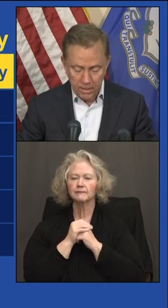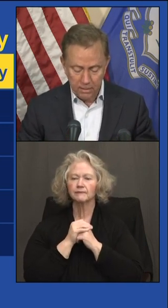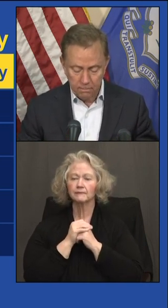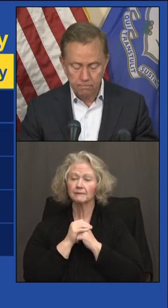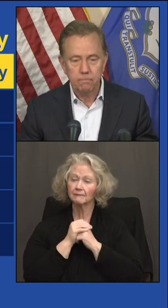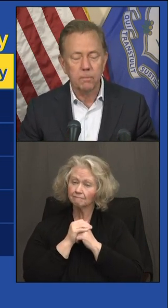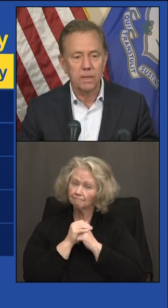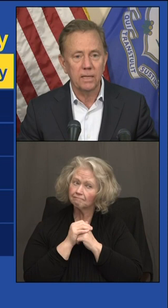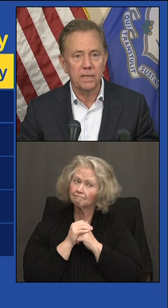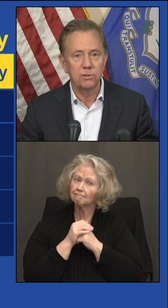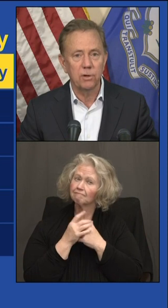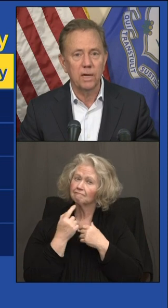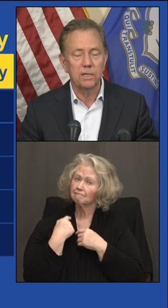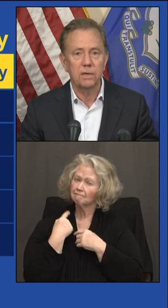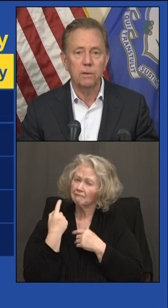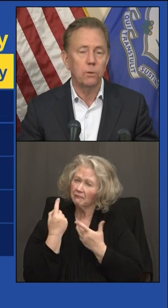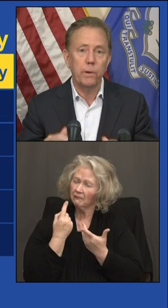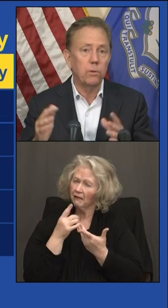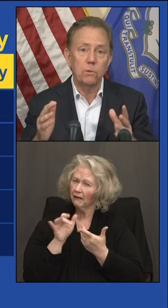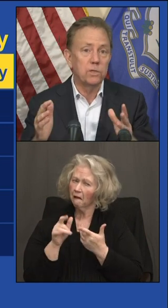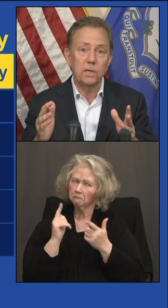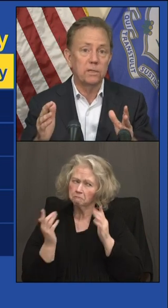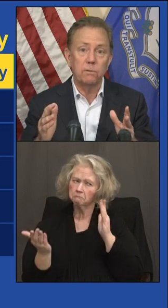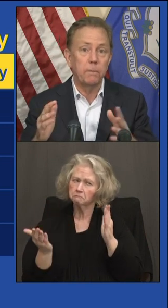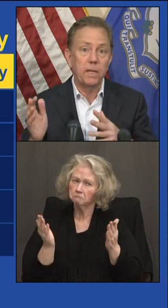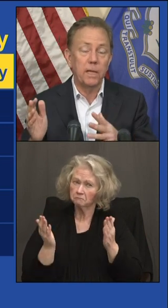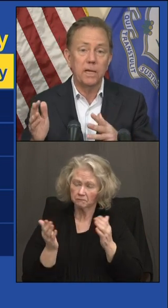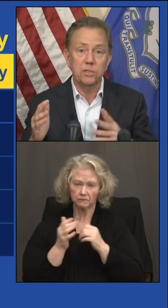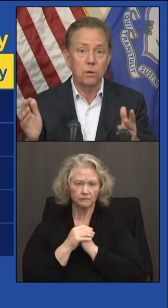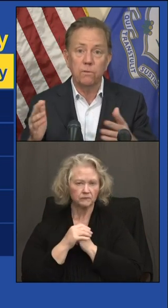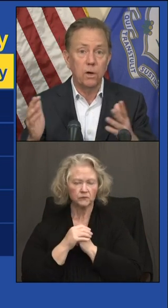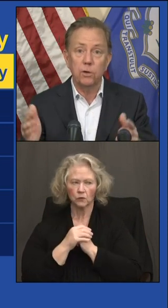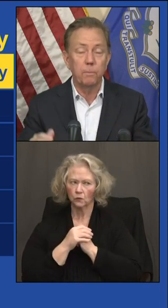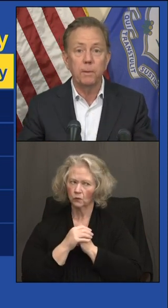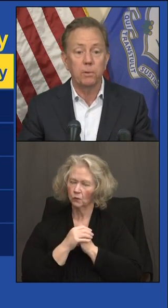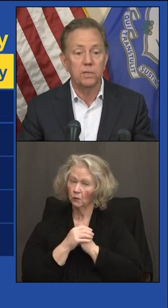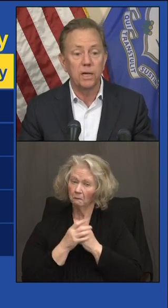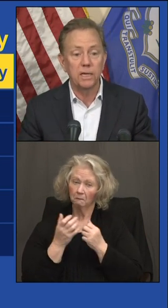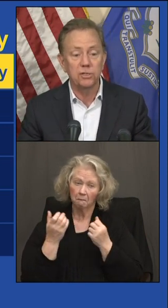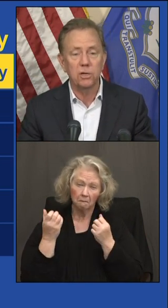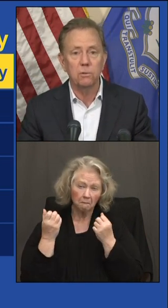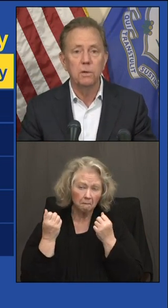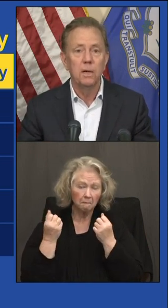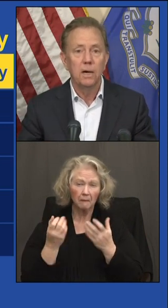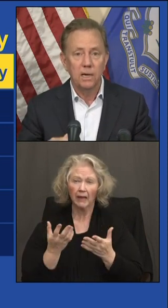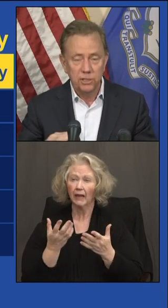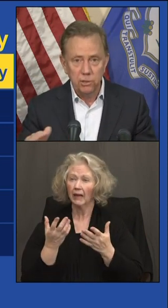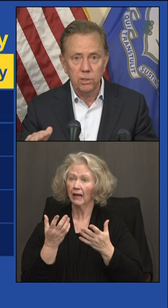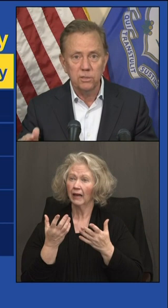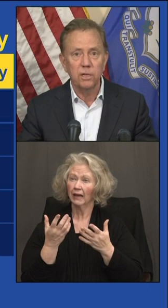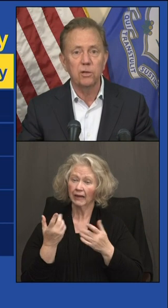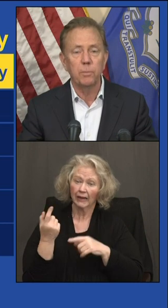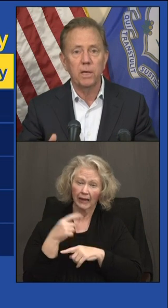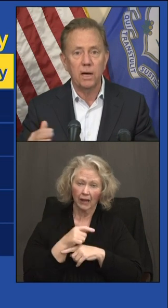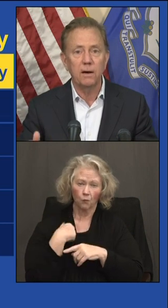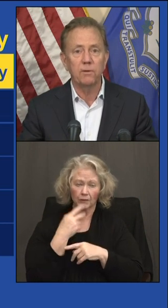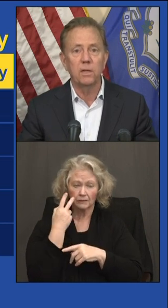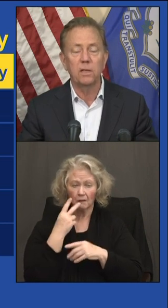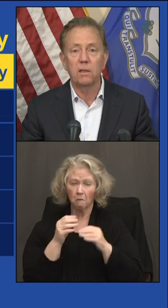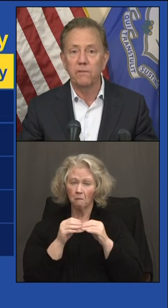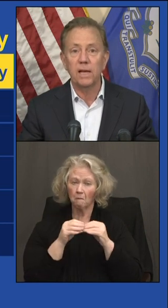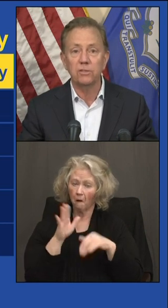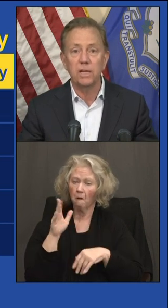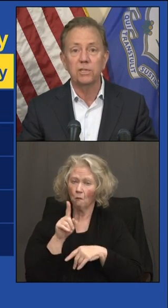I think that gives you an idea. We were losing in many days over 100 people a day. So I still continue to be